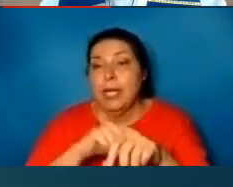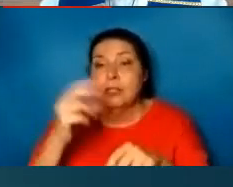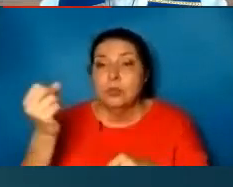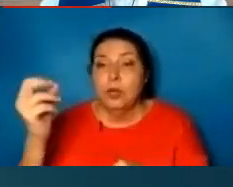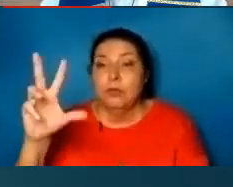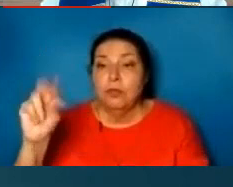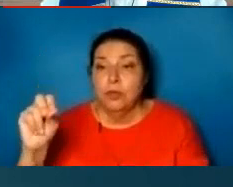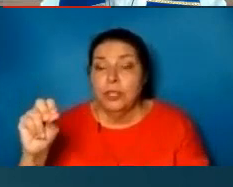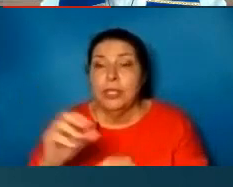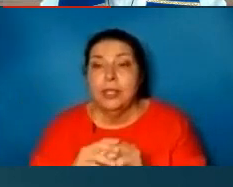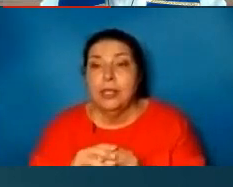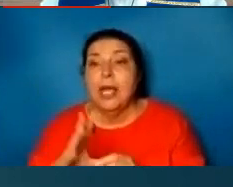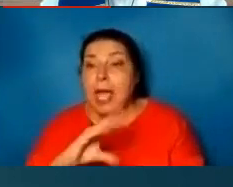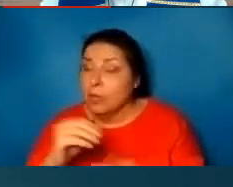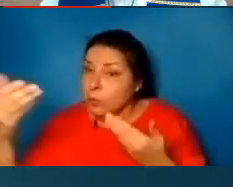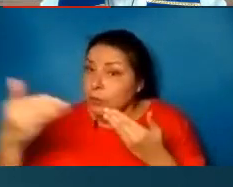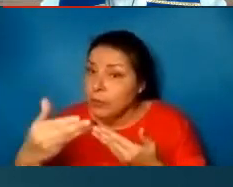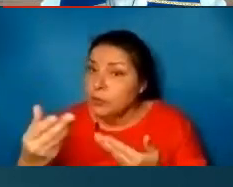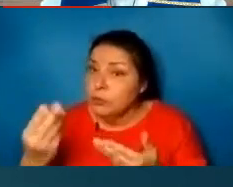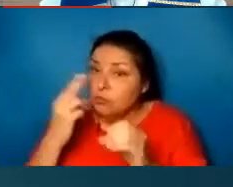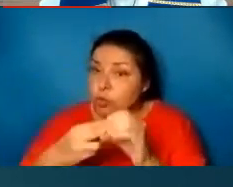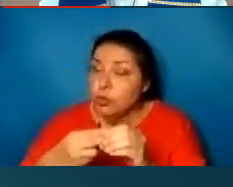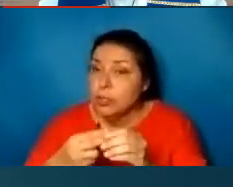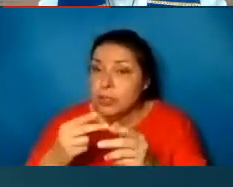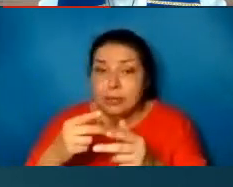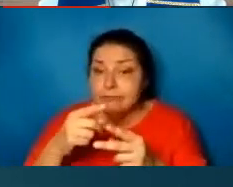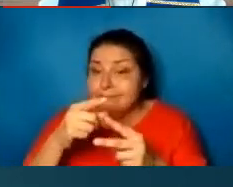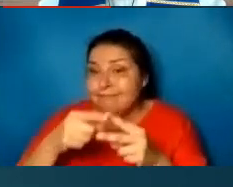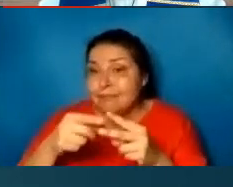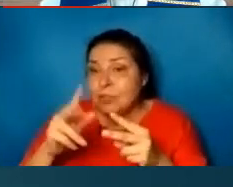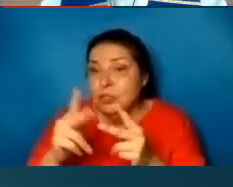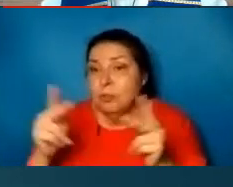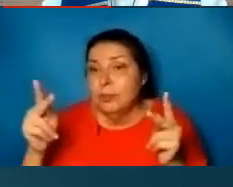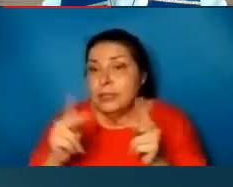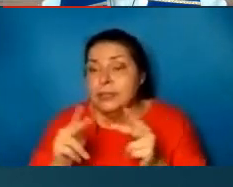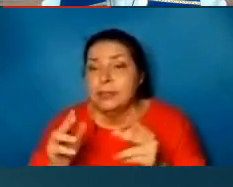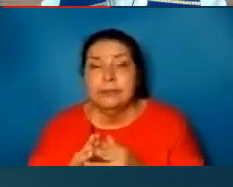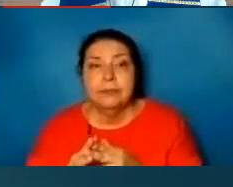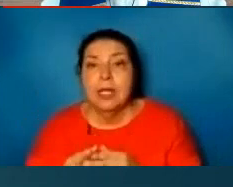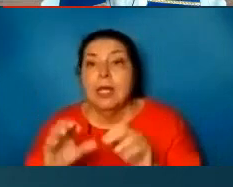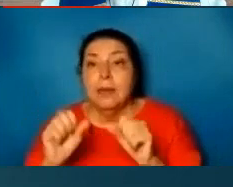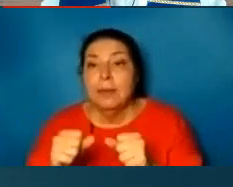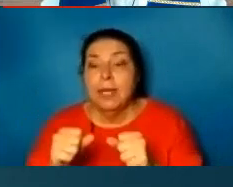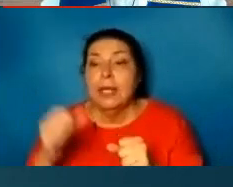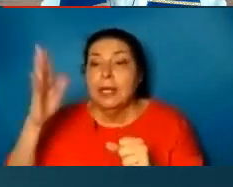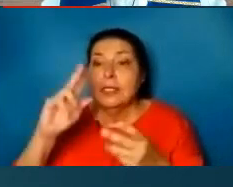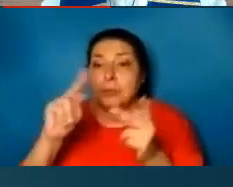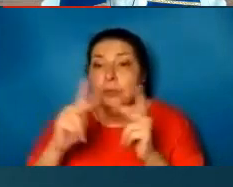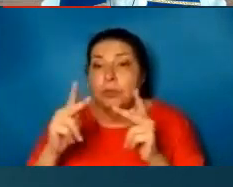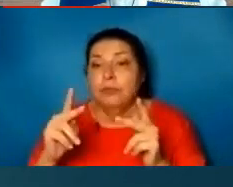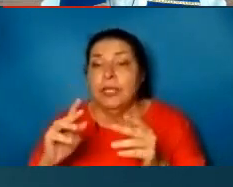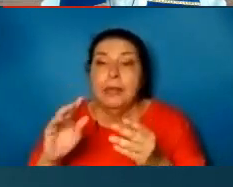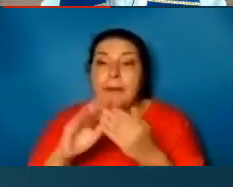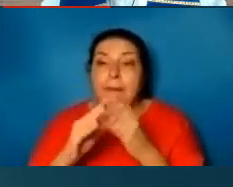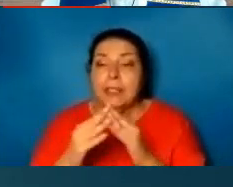.m., and we invite you to join us at one of these two places. May God's perfect peace be with you